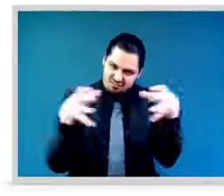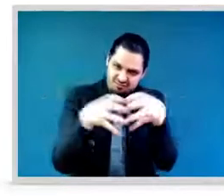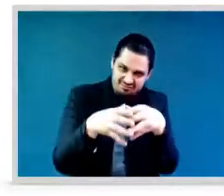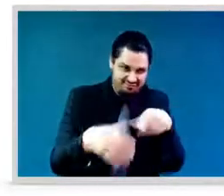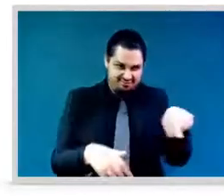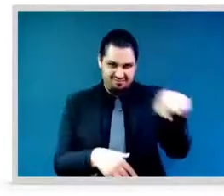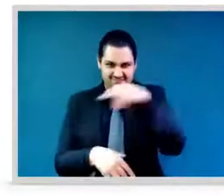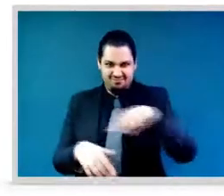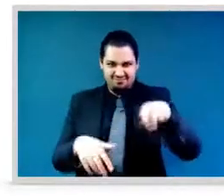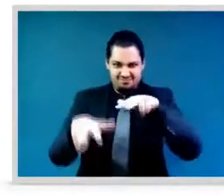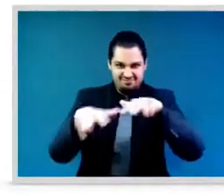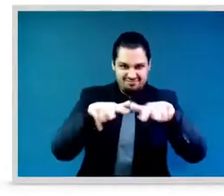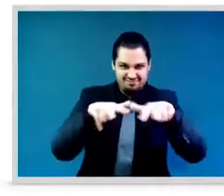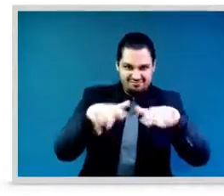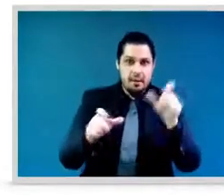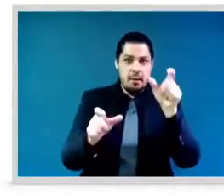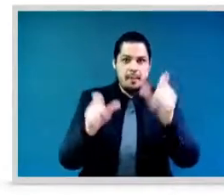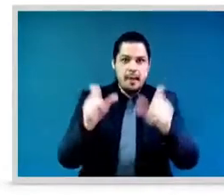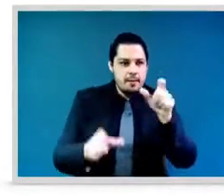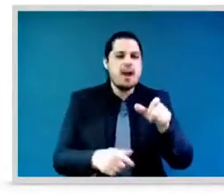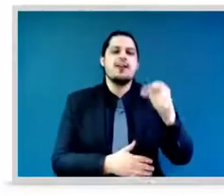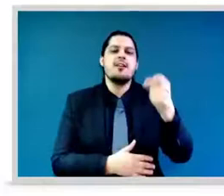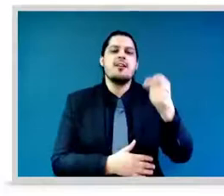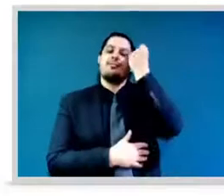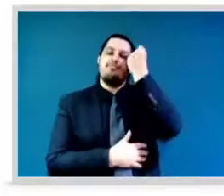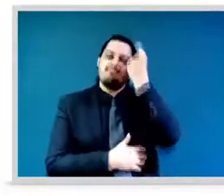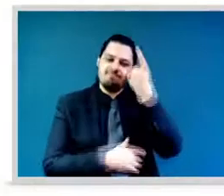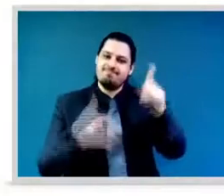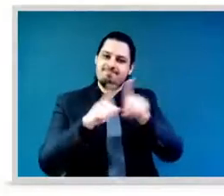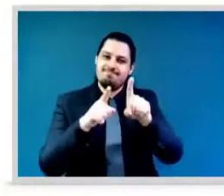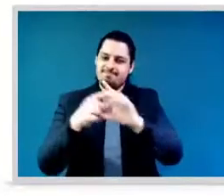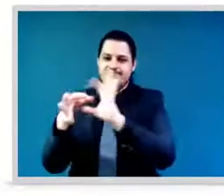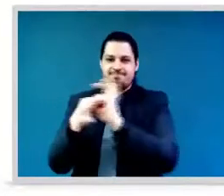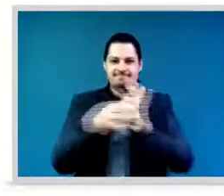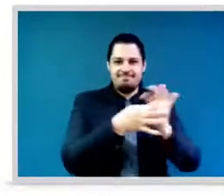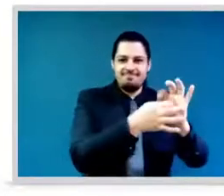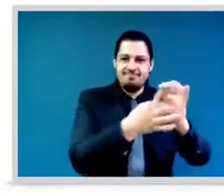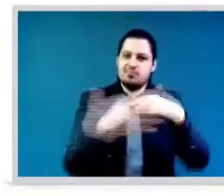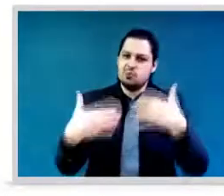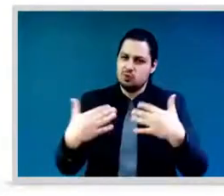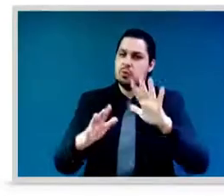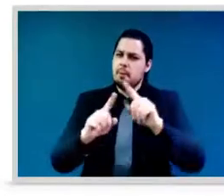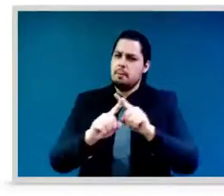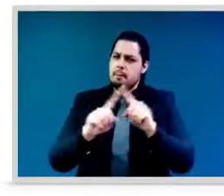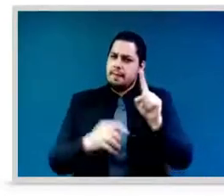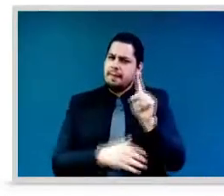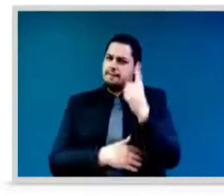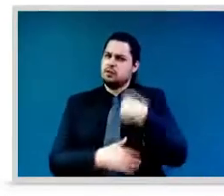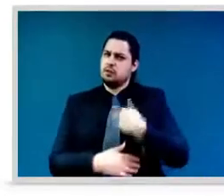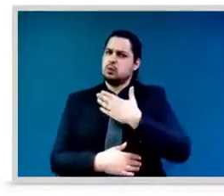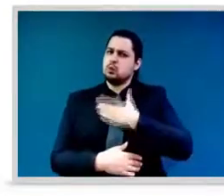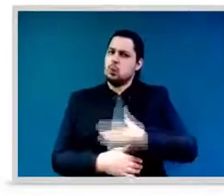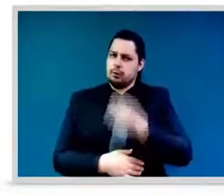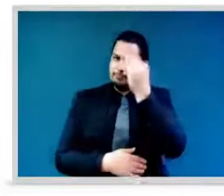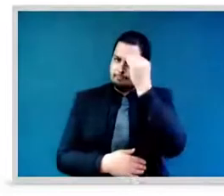leadership is non-gender specific a leader is a person with inherent or cultivated